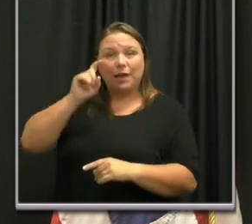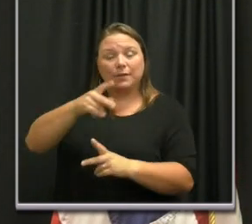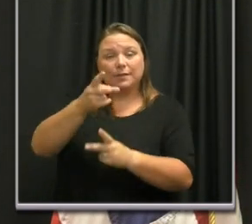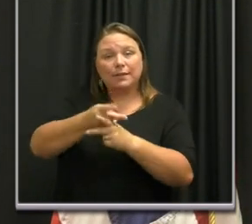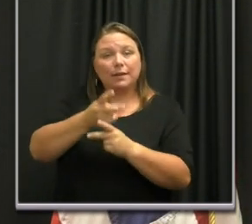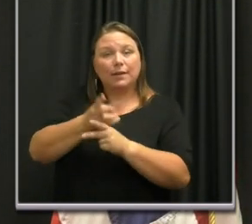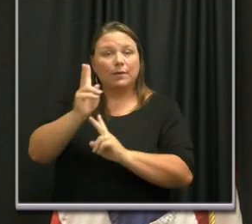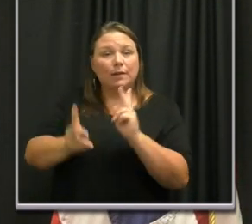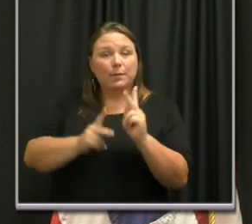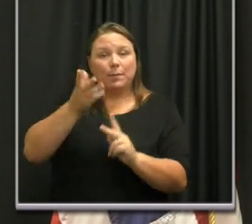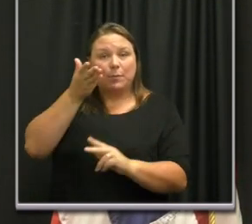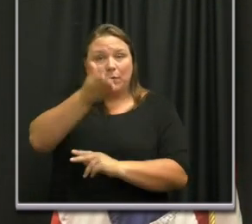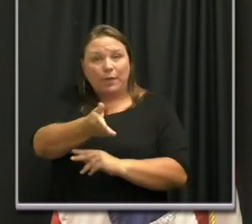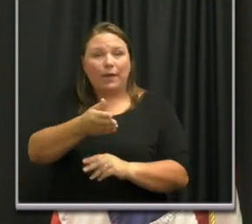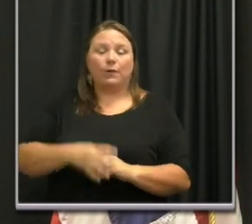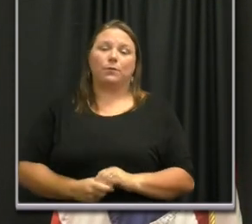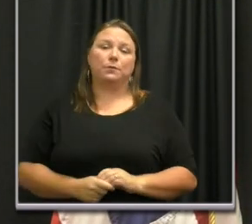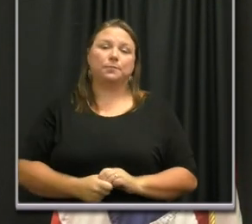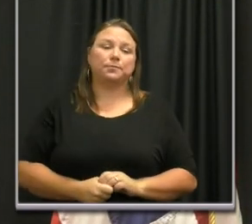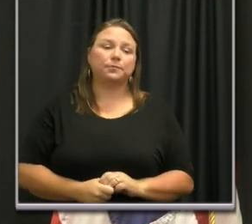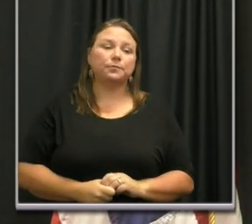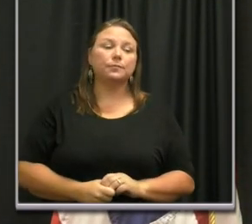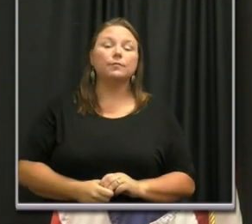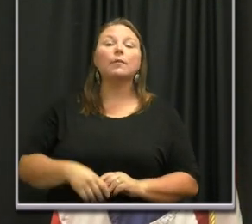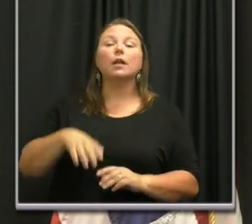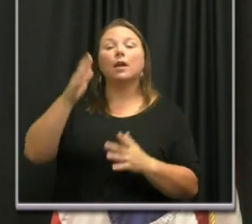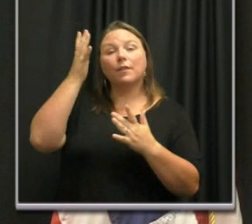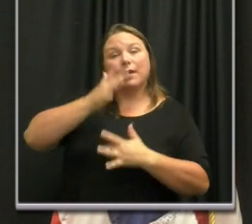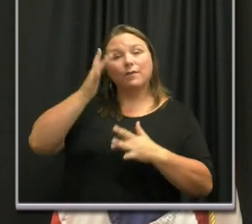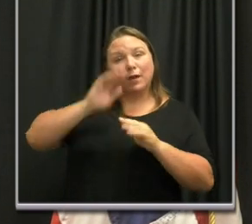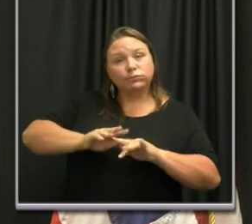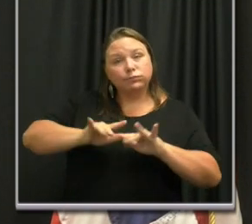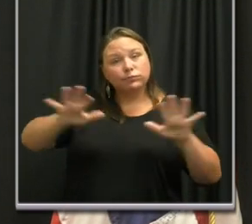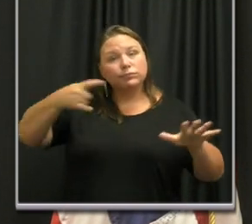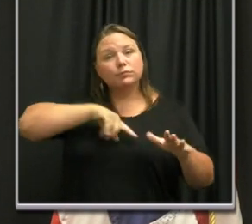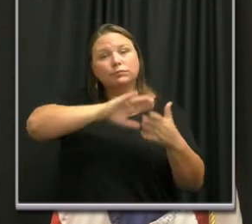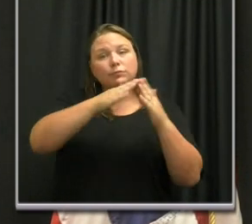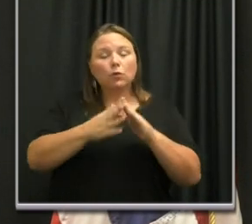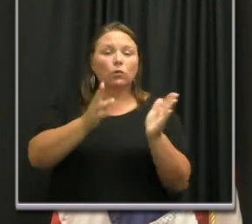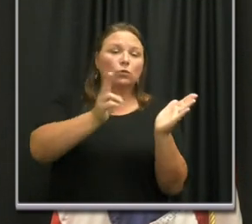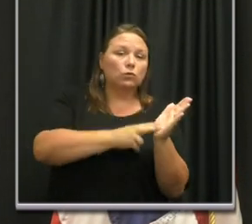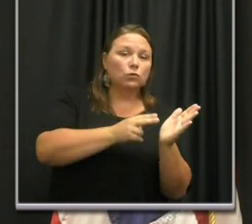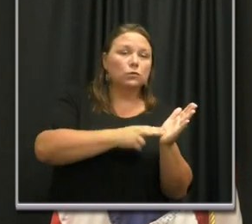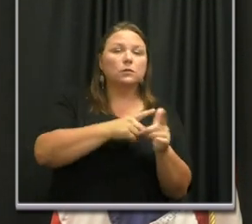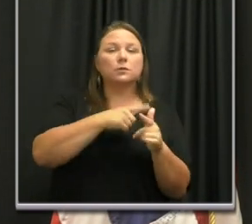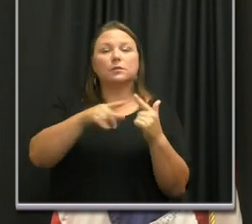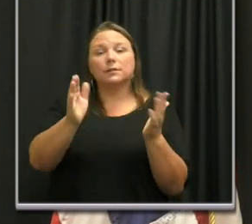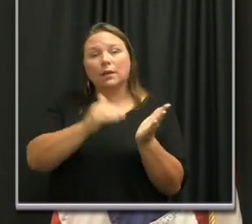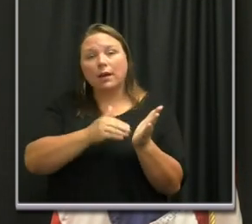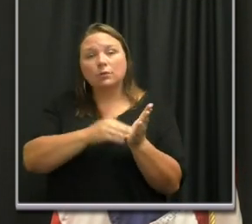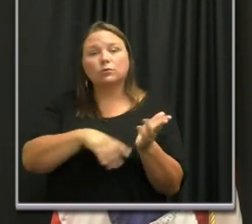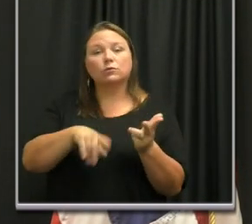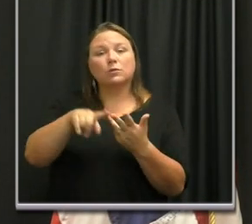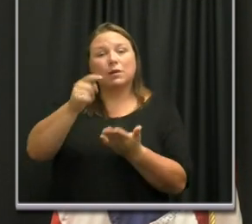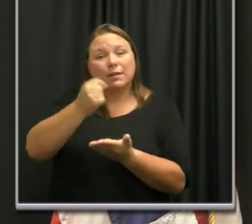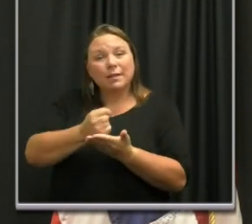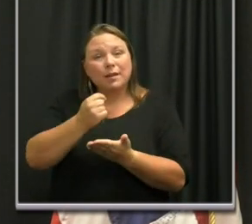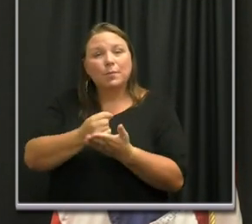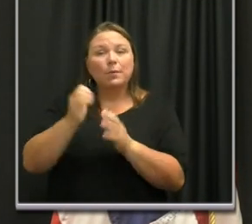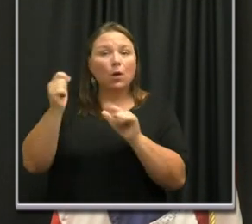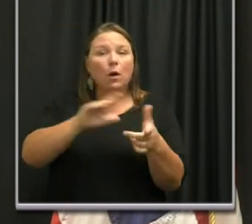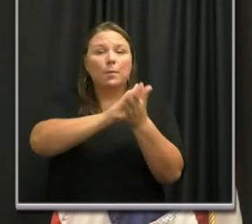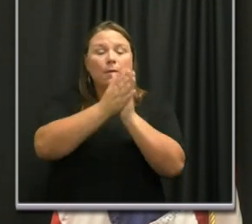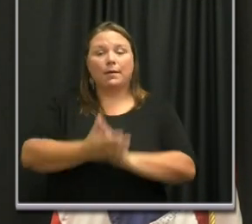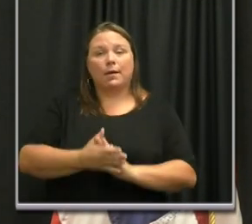take care of the patients in those beds. As the virus spreads in our community, nurses, doctors, and therapists will